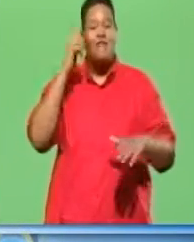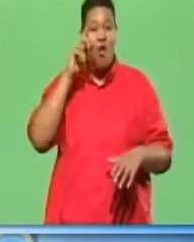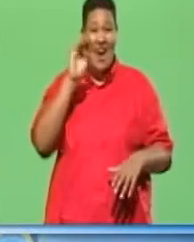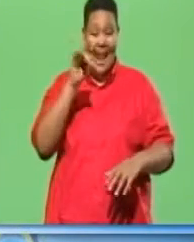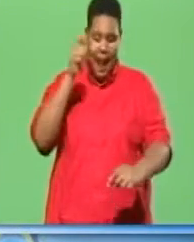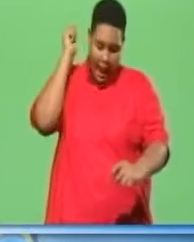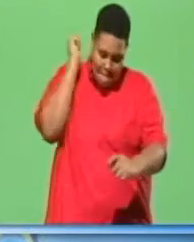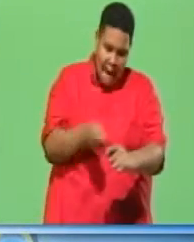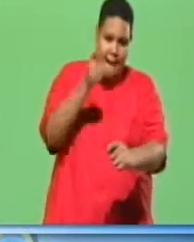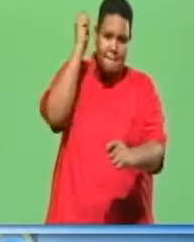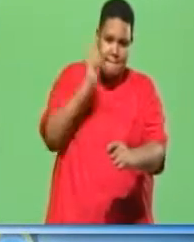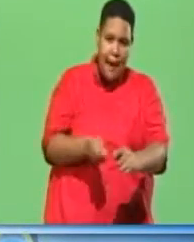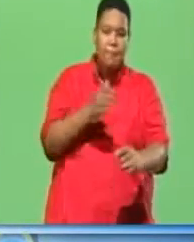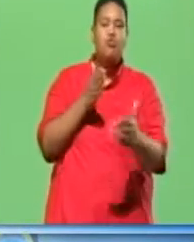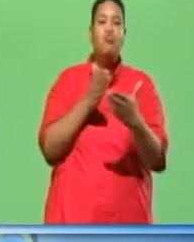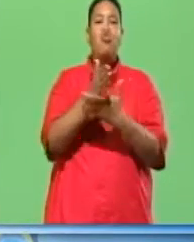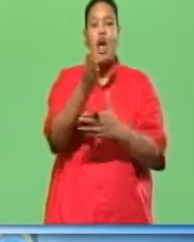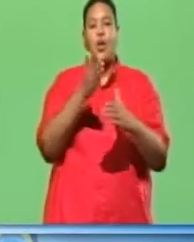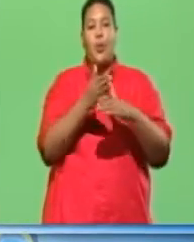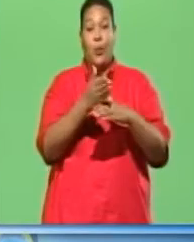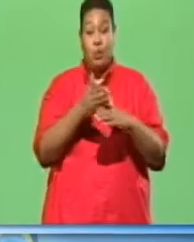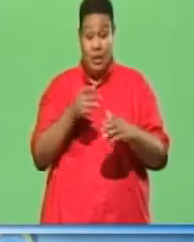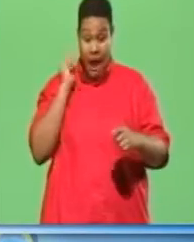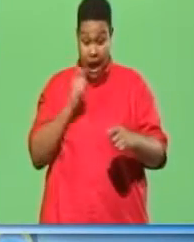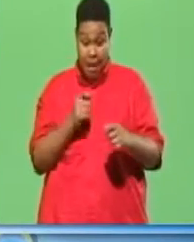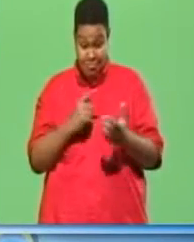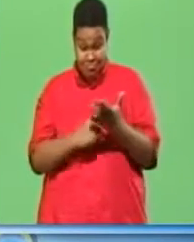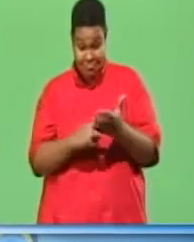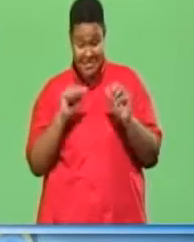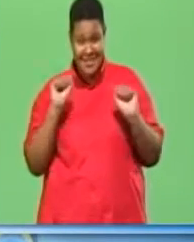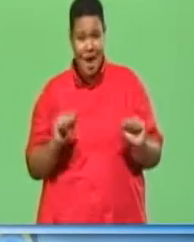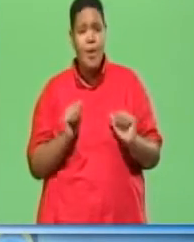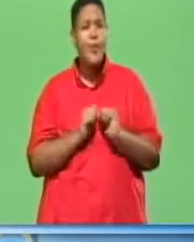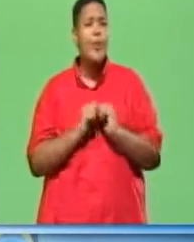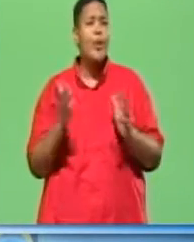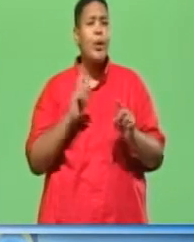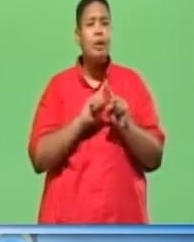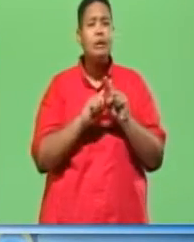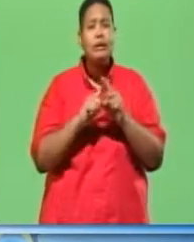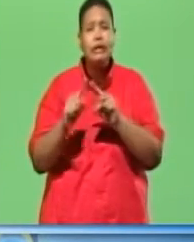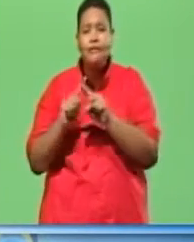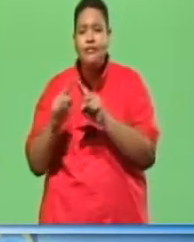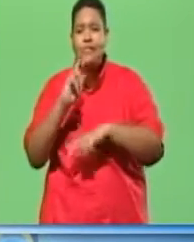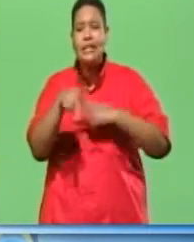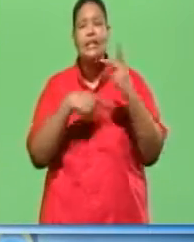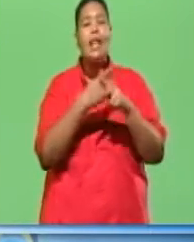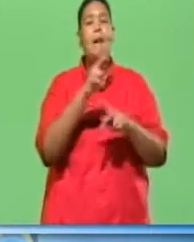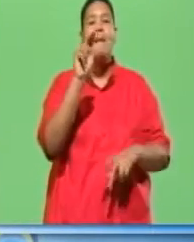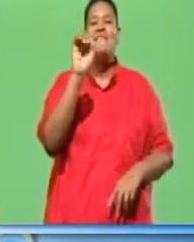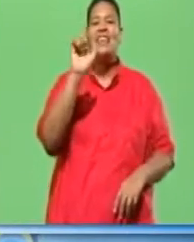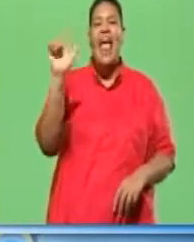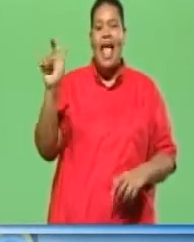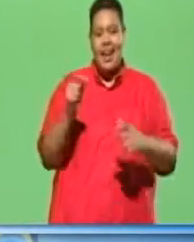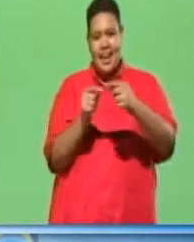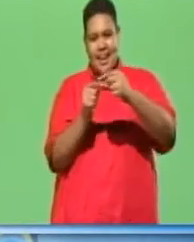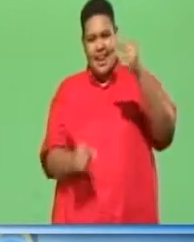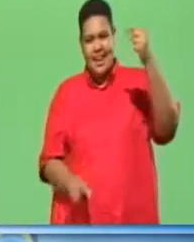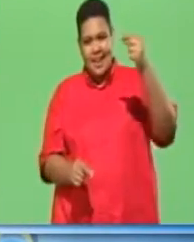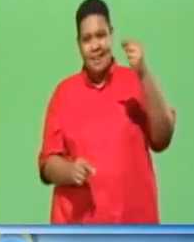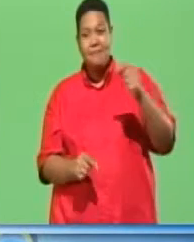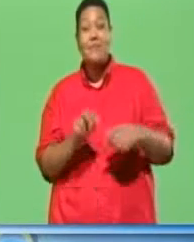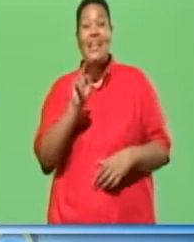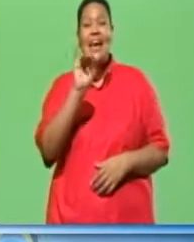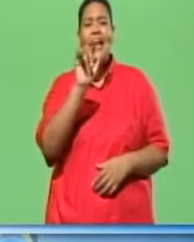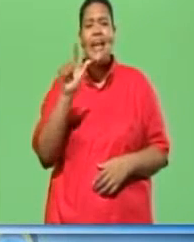wood. The discussion of hammers is not complete without discussing different types of nails. Nails. Let us look at the